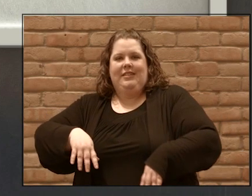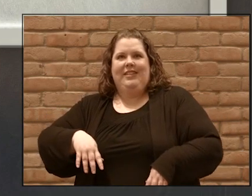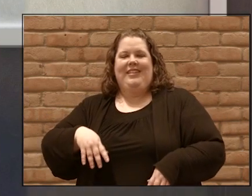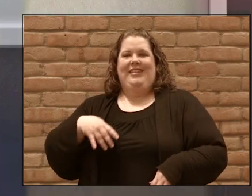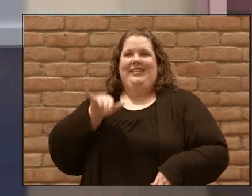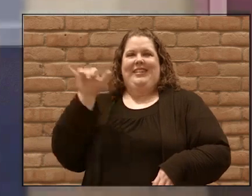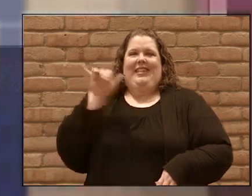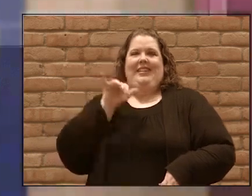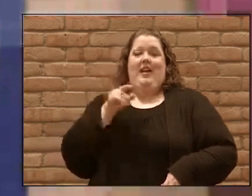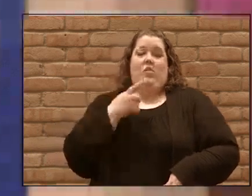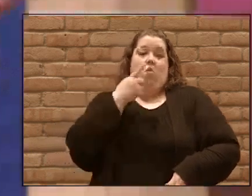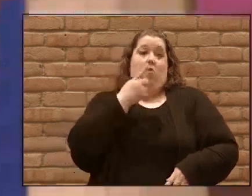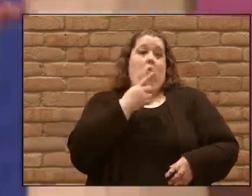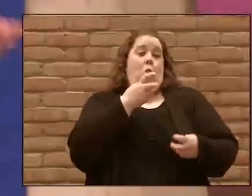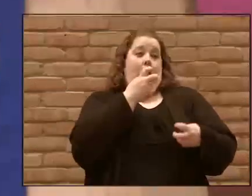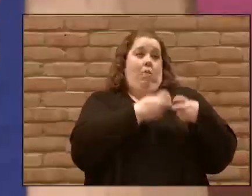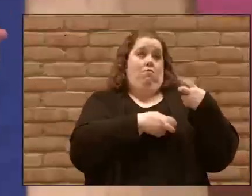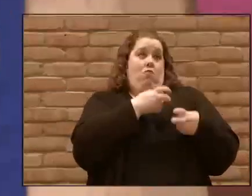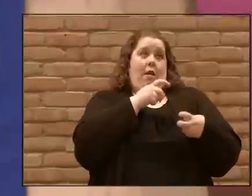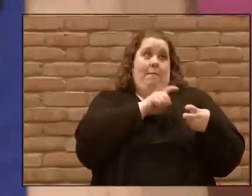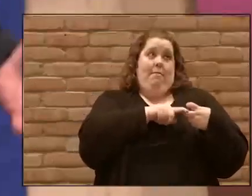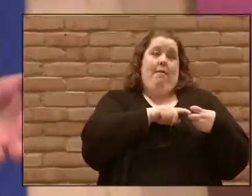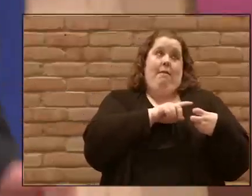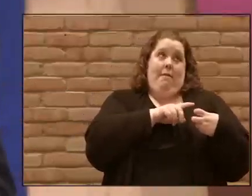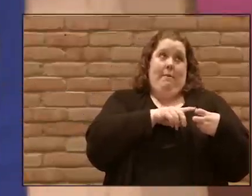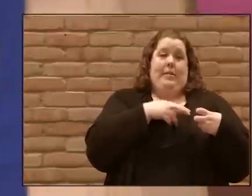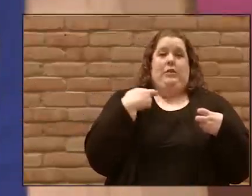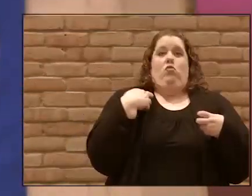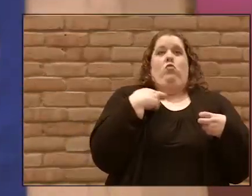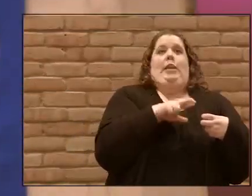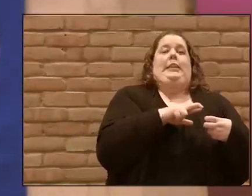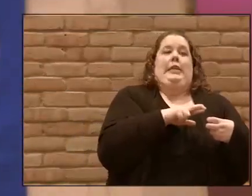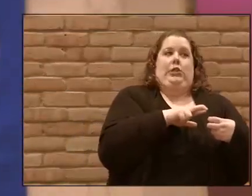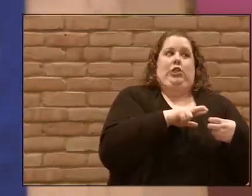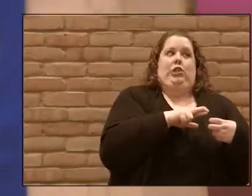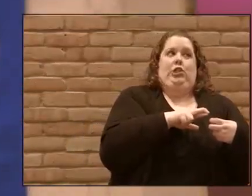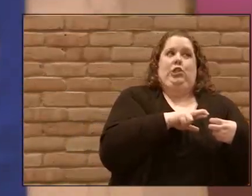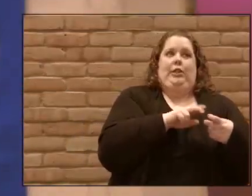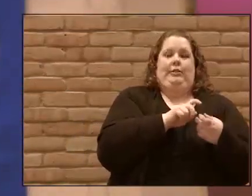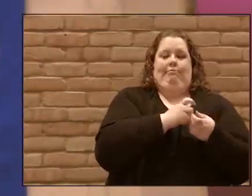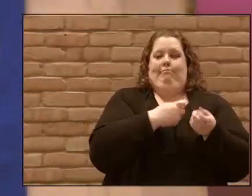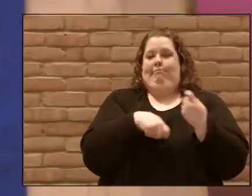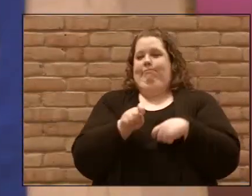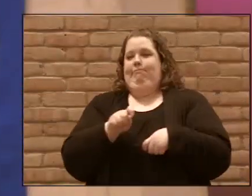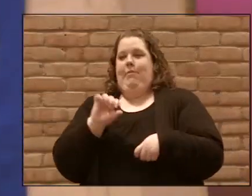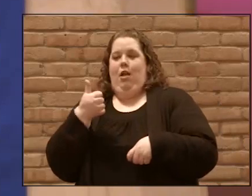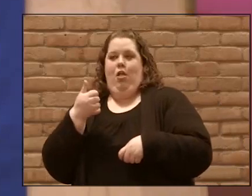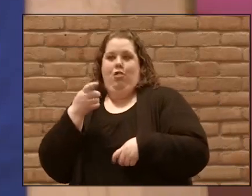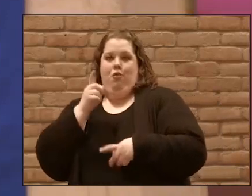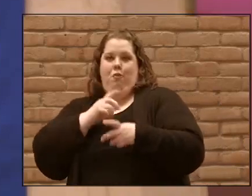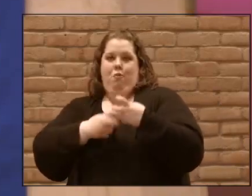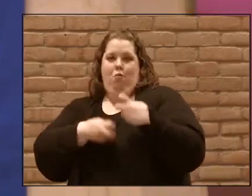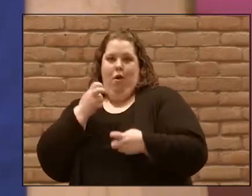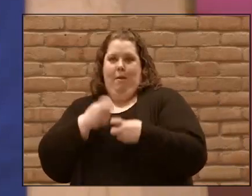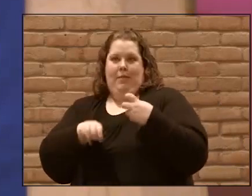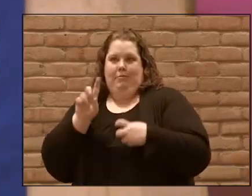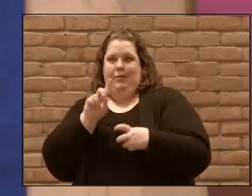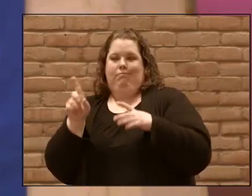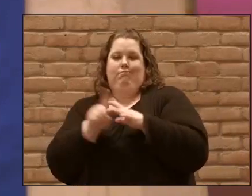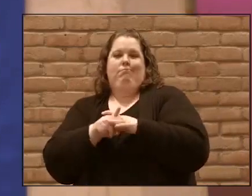one set of problems in institutional religion for another set of problems over here in loneliness.